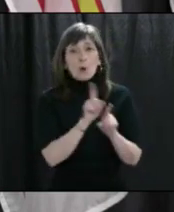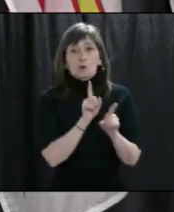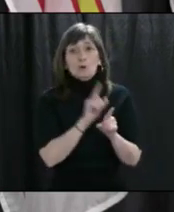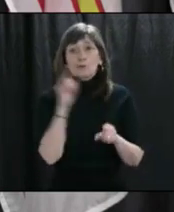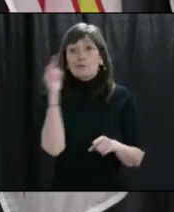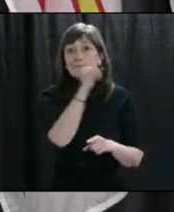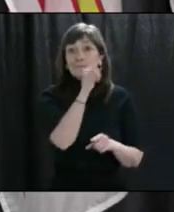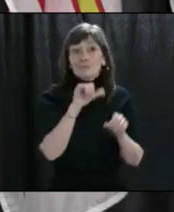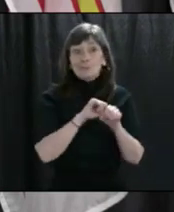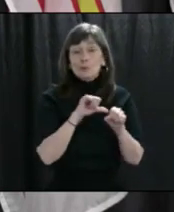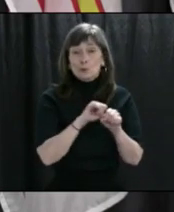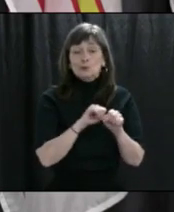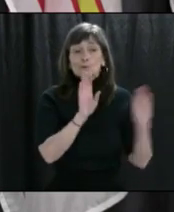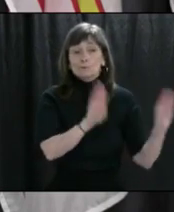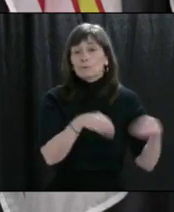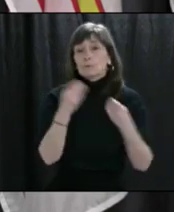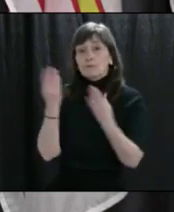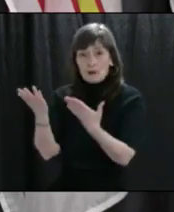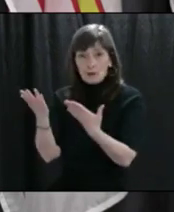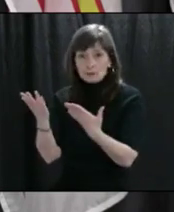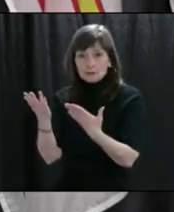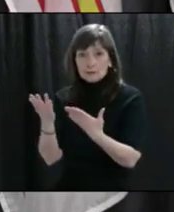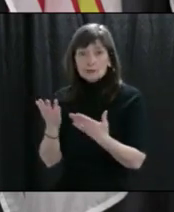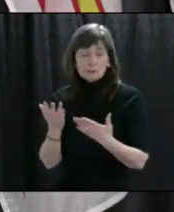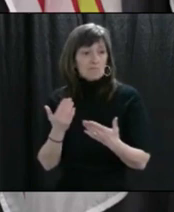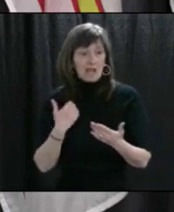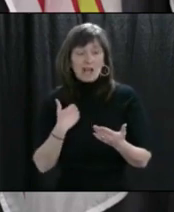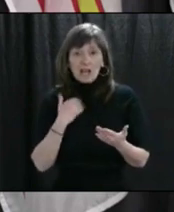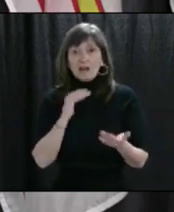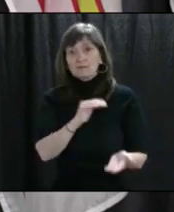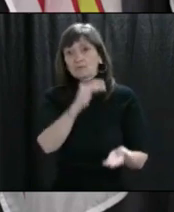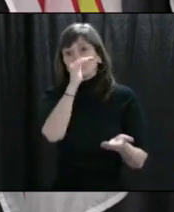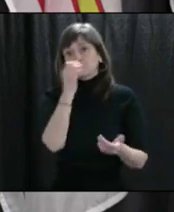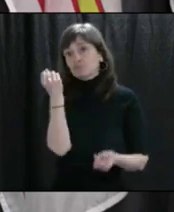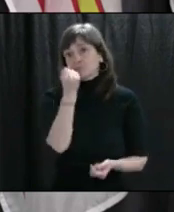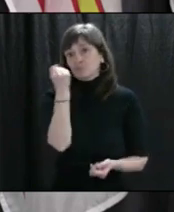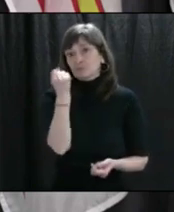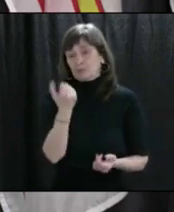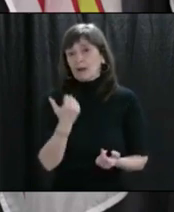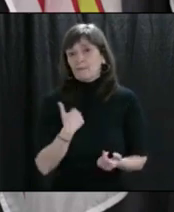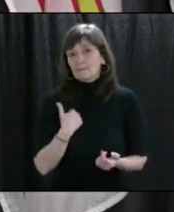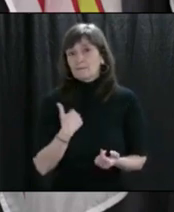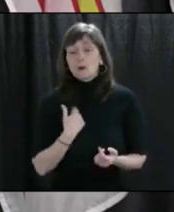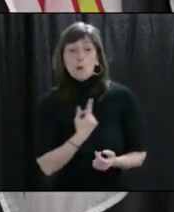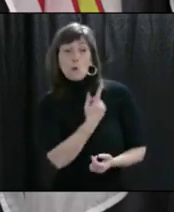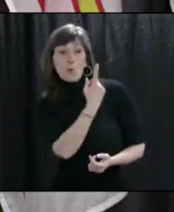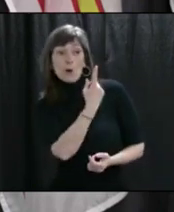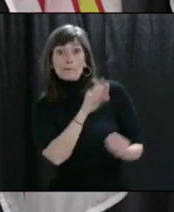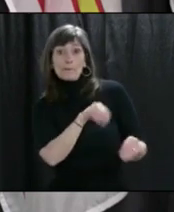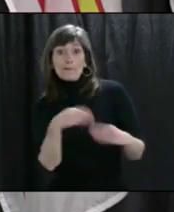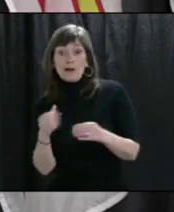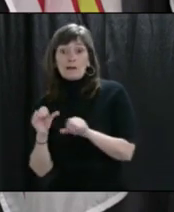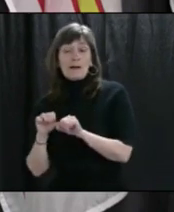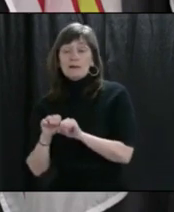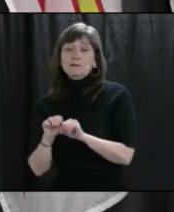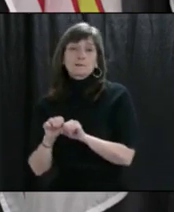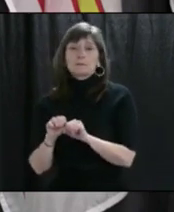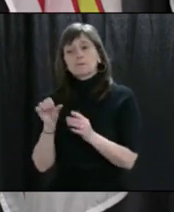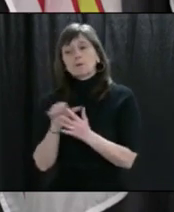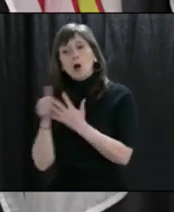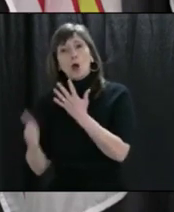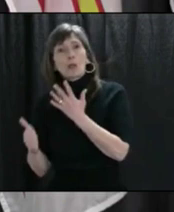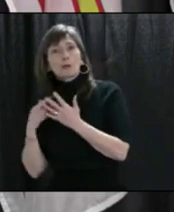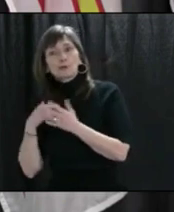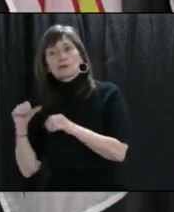supply 100% of the jet fuel to the province. There is an inventory of that. They are not the only provider of gasoline. And speaking to the